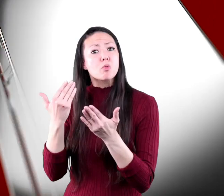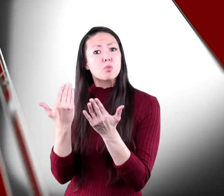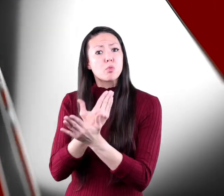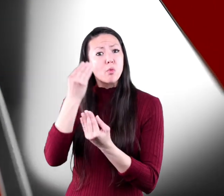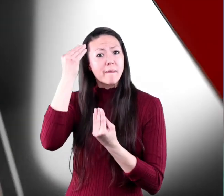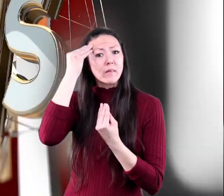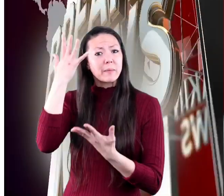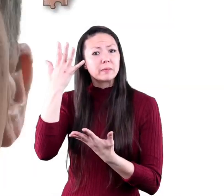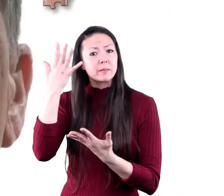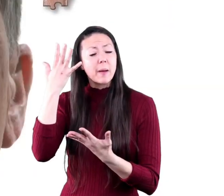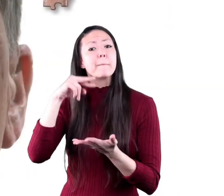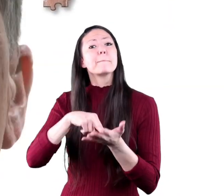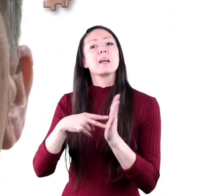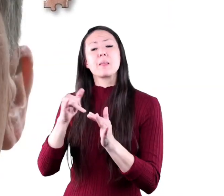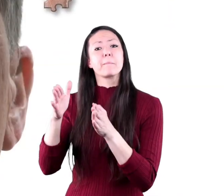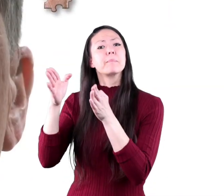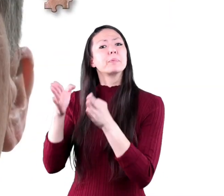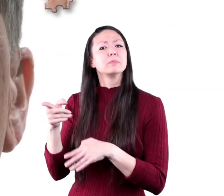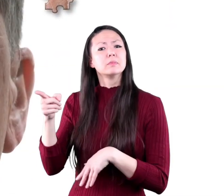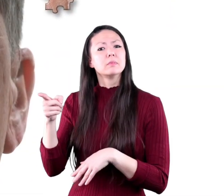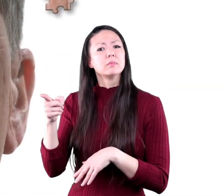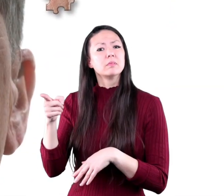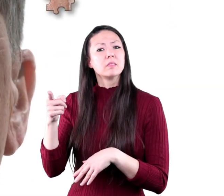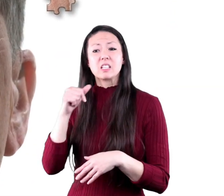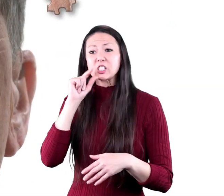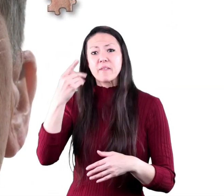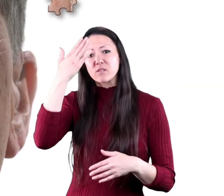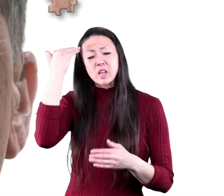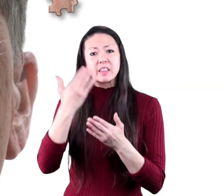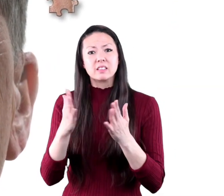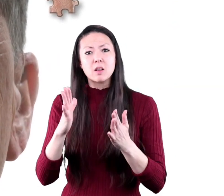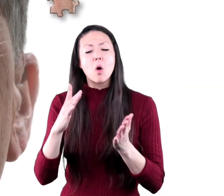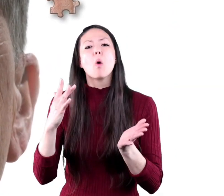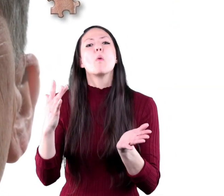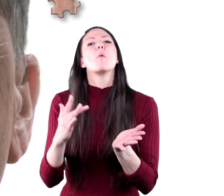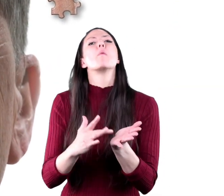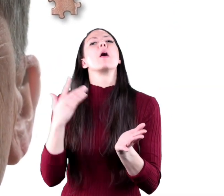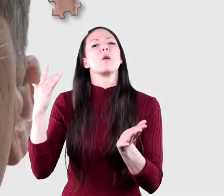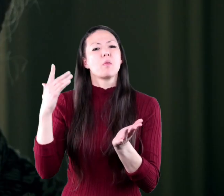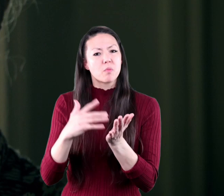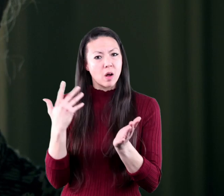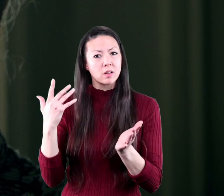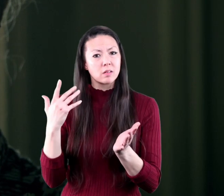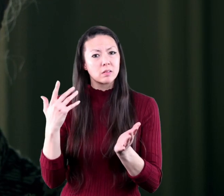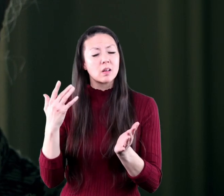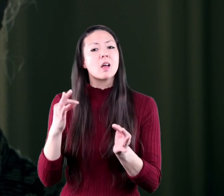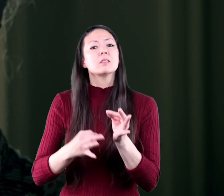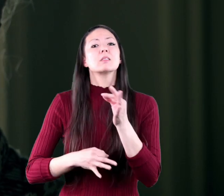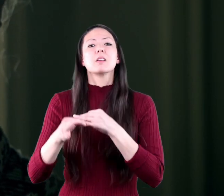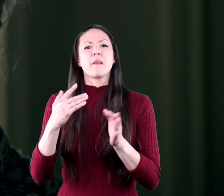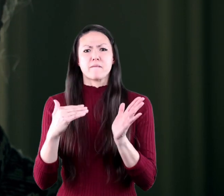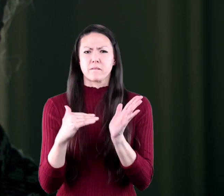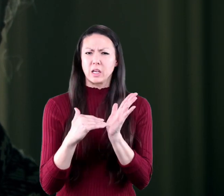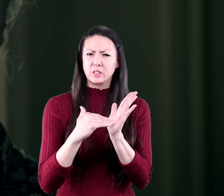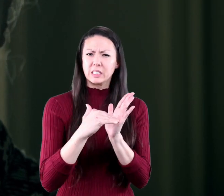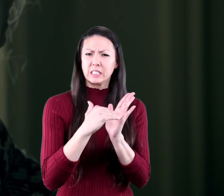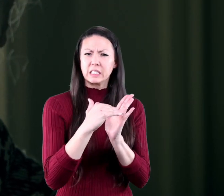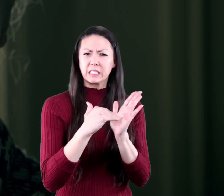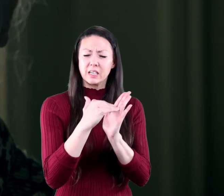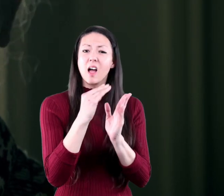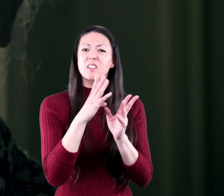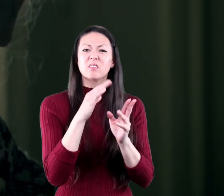that means the person doesn't just forget things every once in a while instead it is frequent